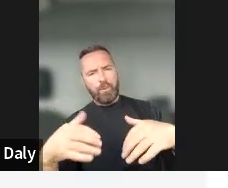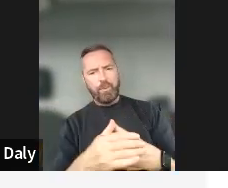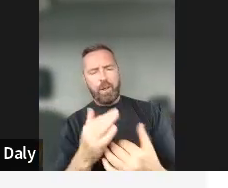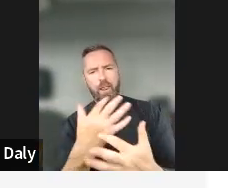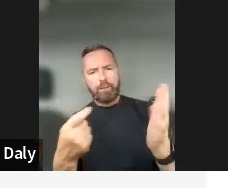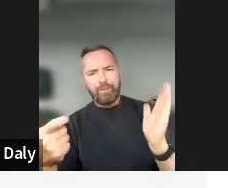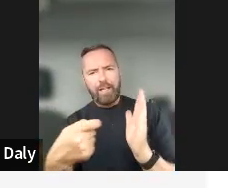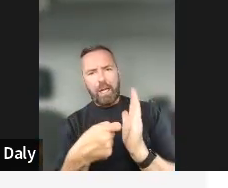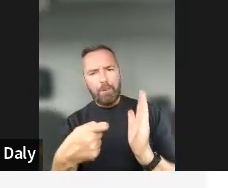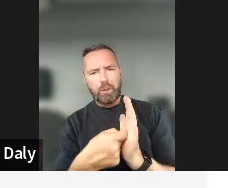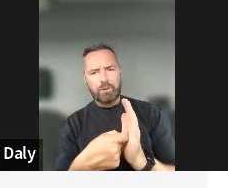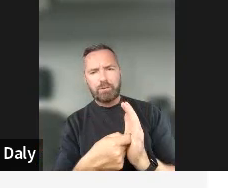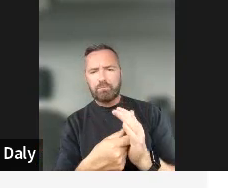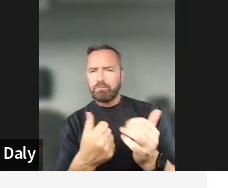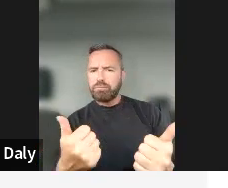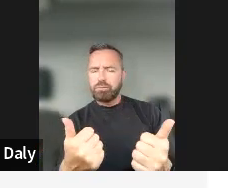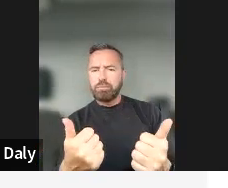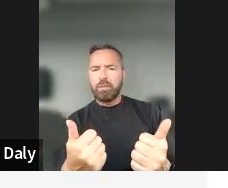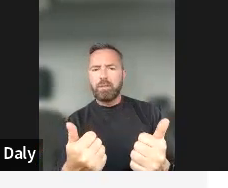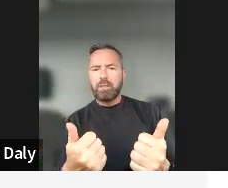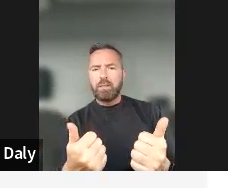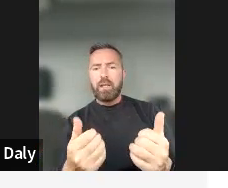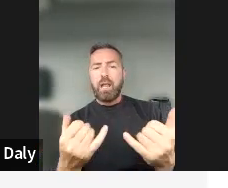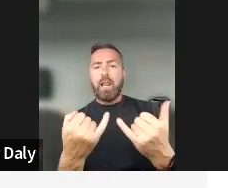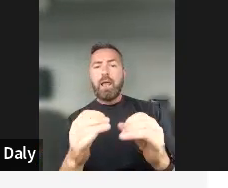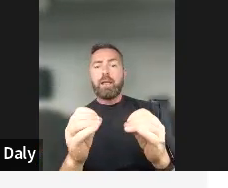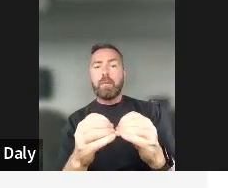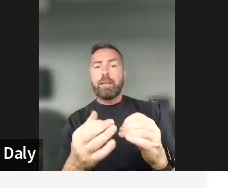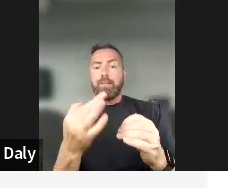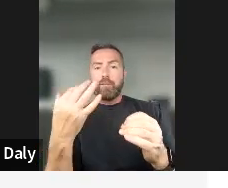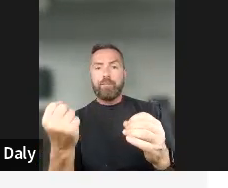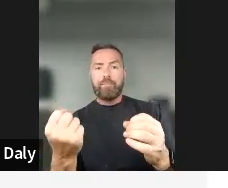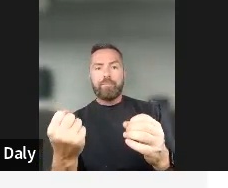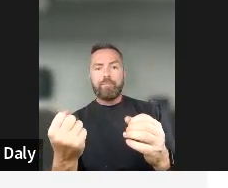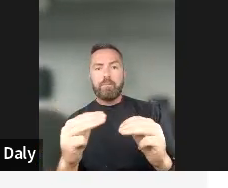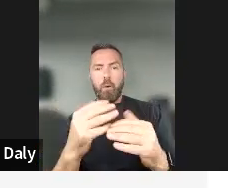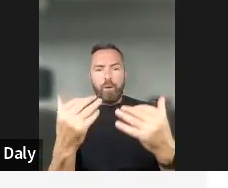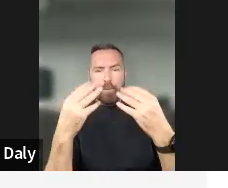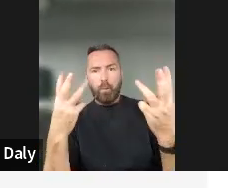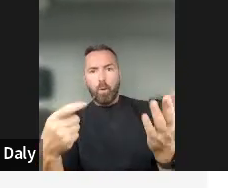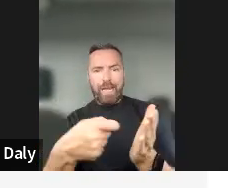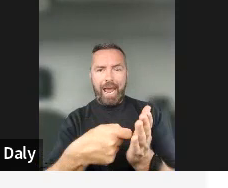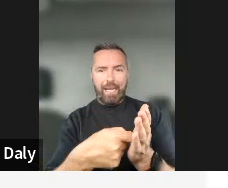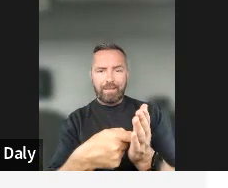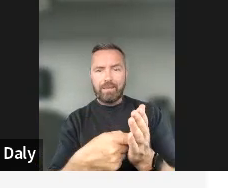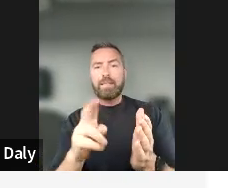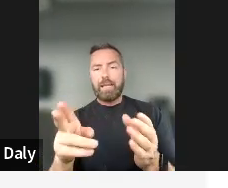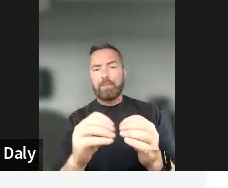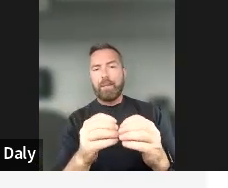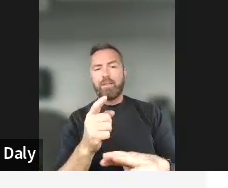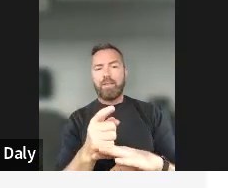And yes, feel free to also, if you have anything else on the chat, you can also mention it there. Yes, we have 36